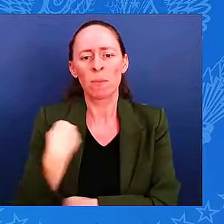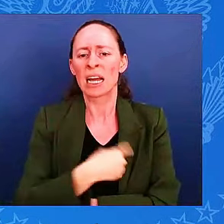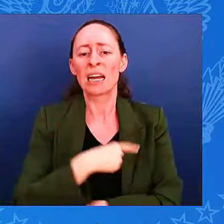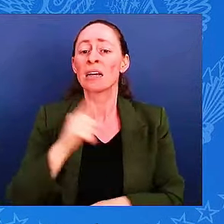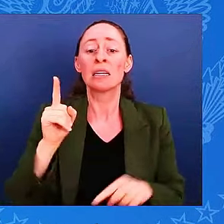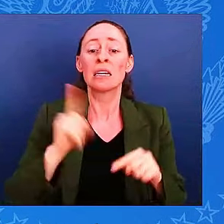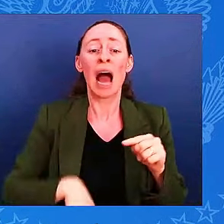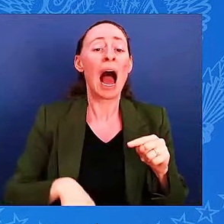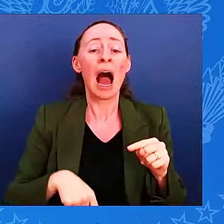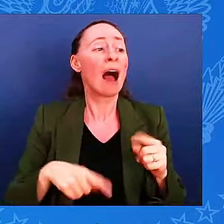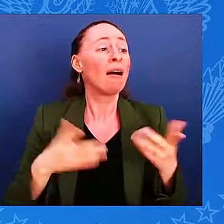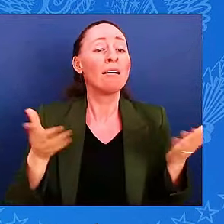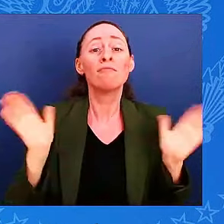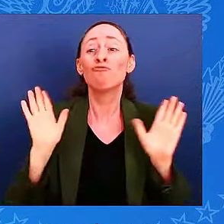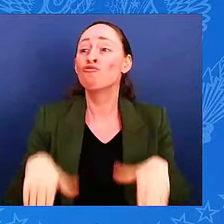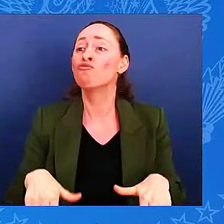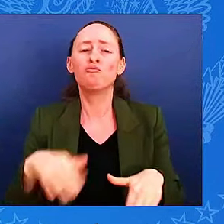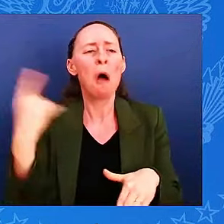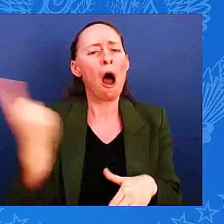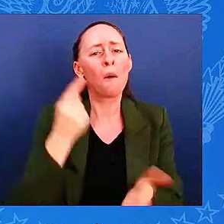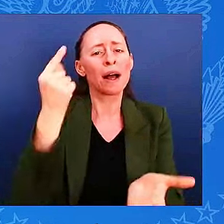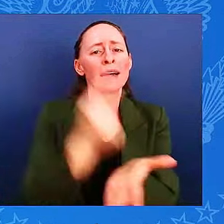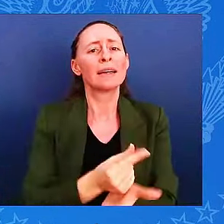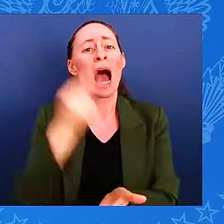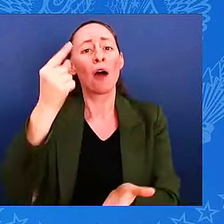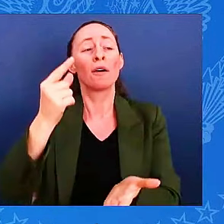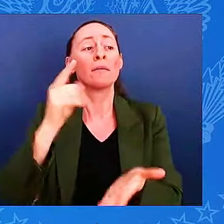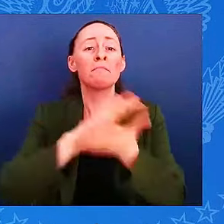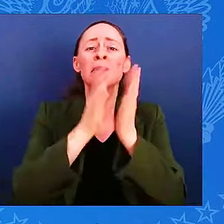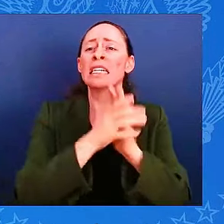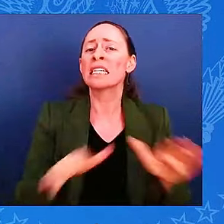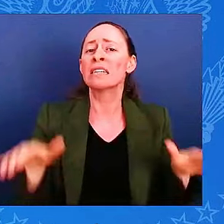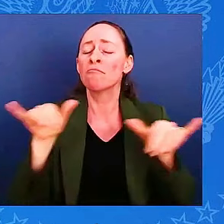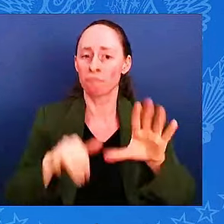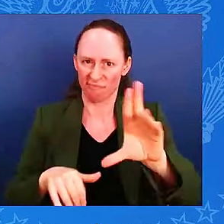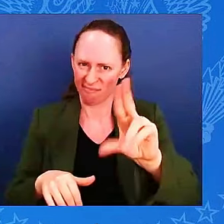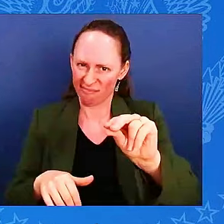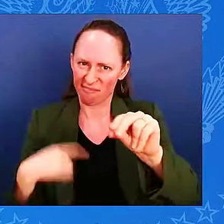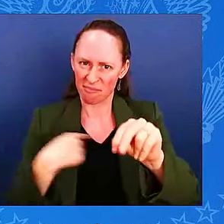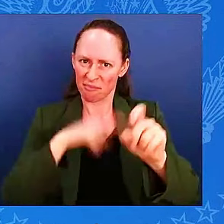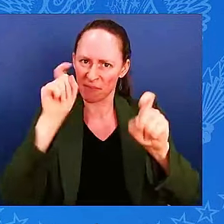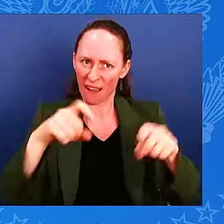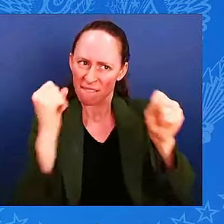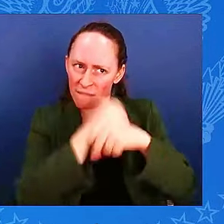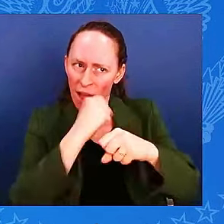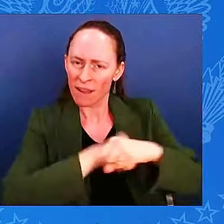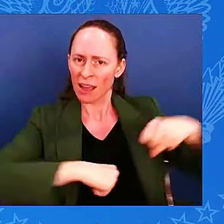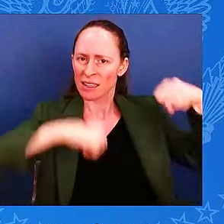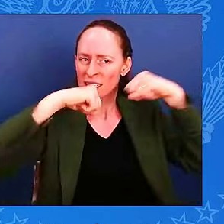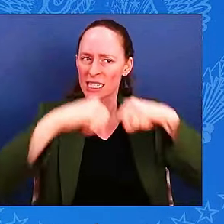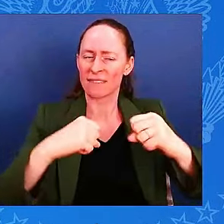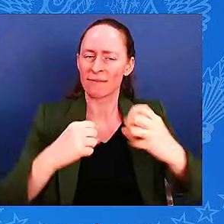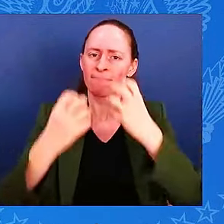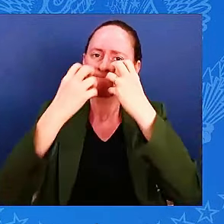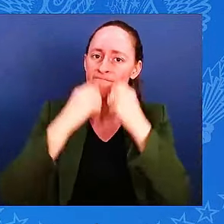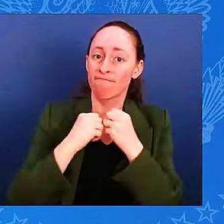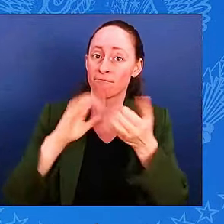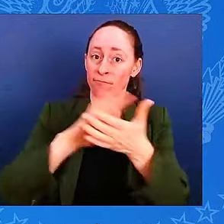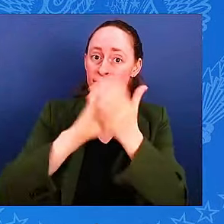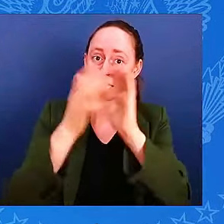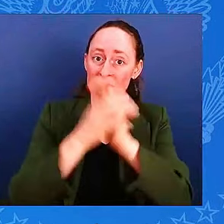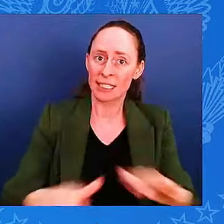it every single day. No one wants peace more than the people of Ukraine.